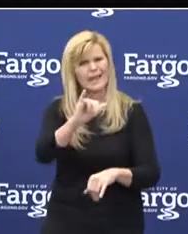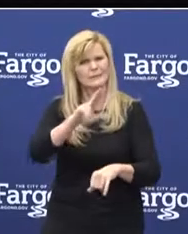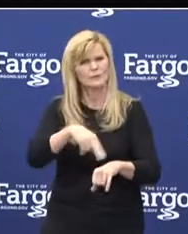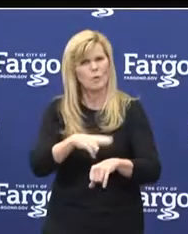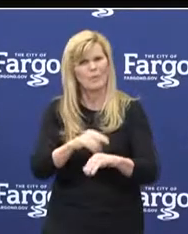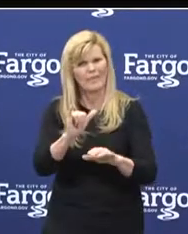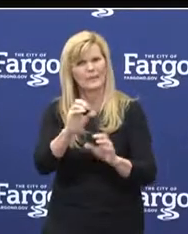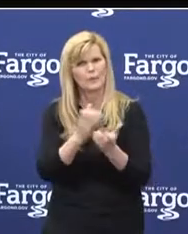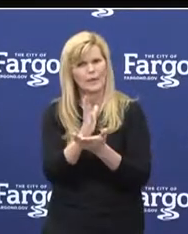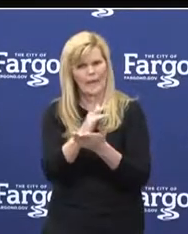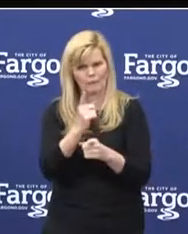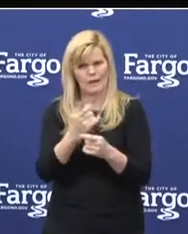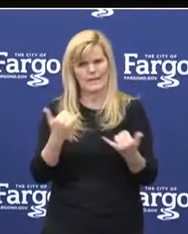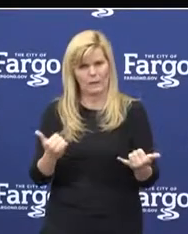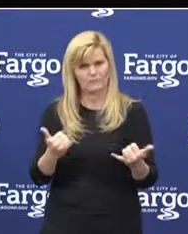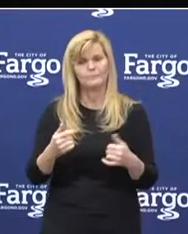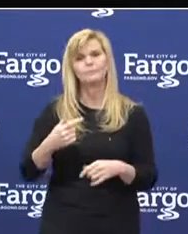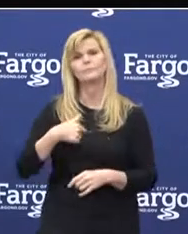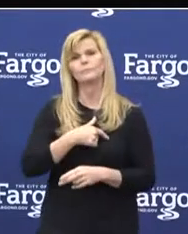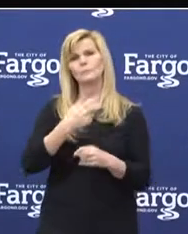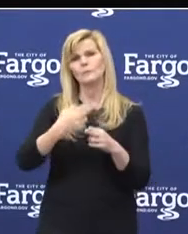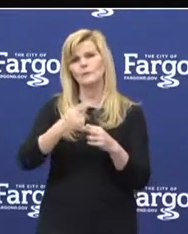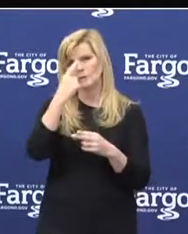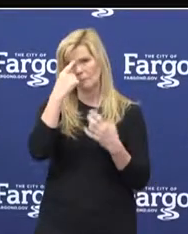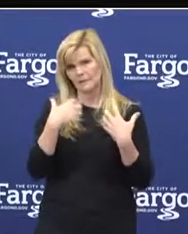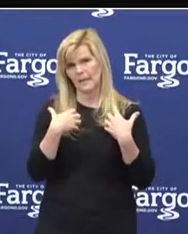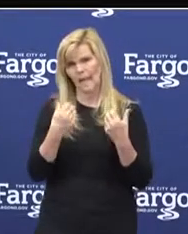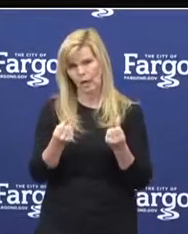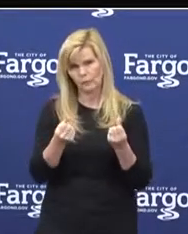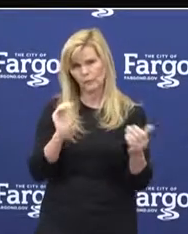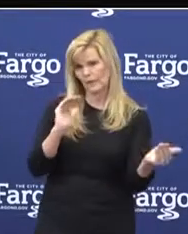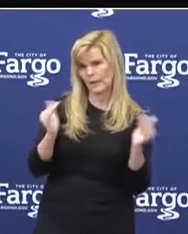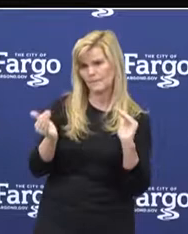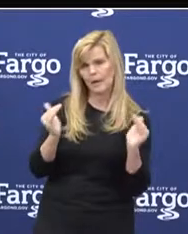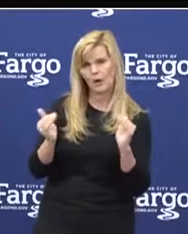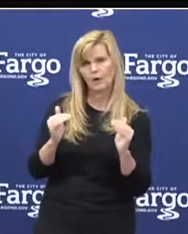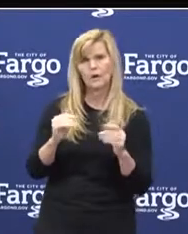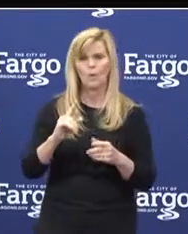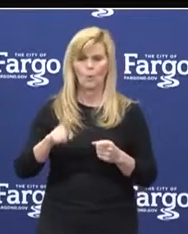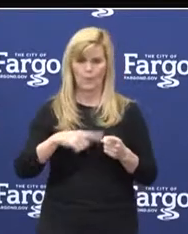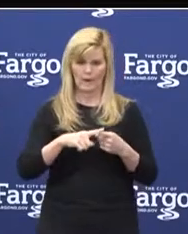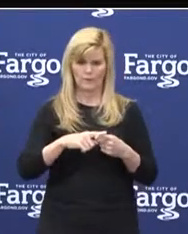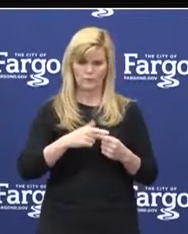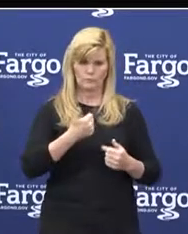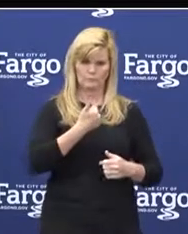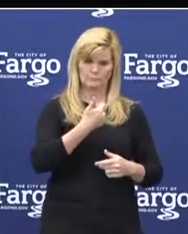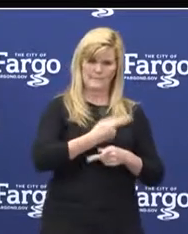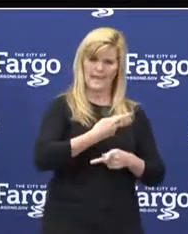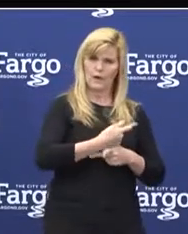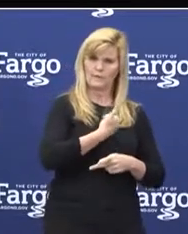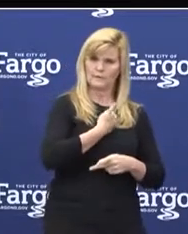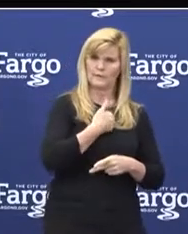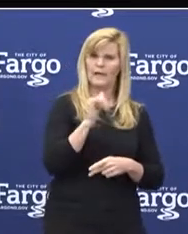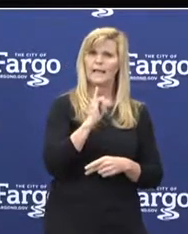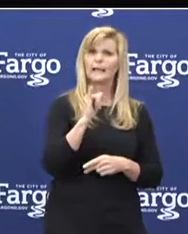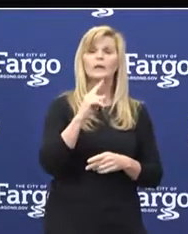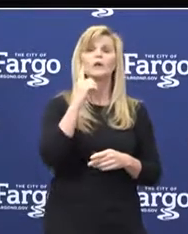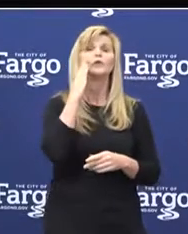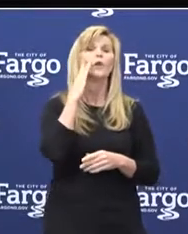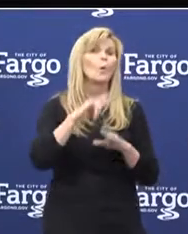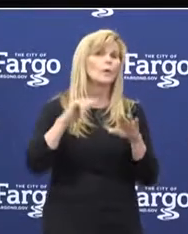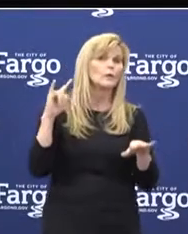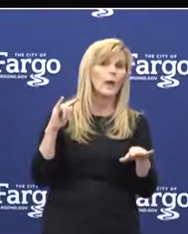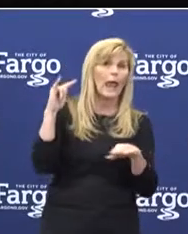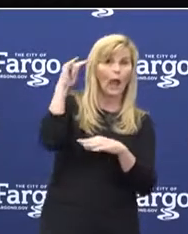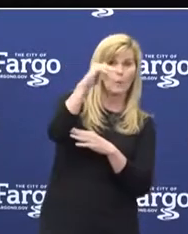we want to liken it in some respects to how you take care of yourself. So just like on an airplane, when you